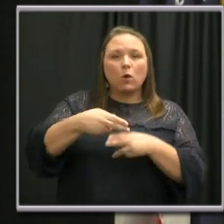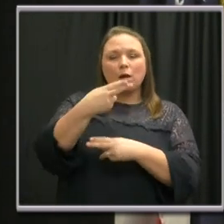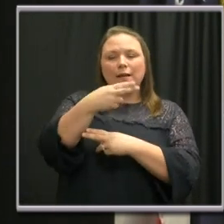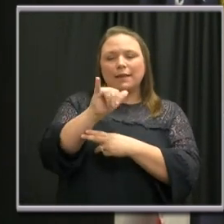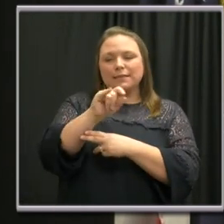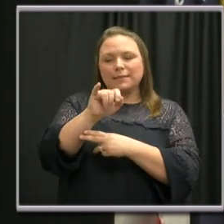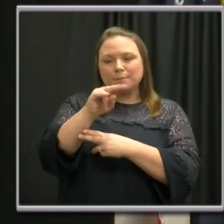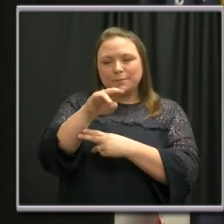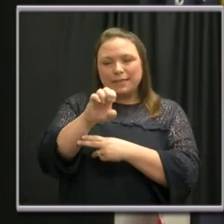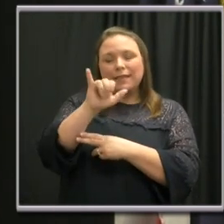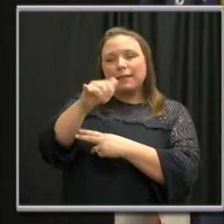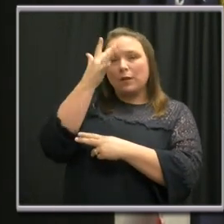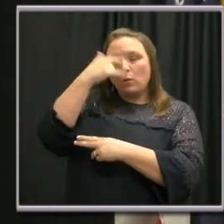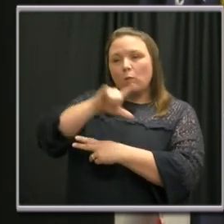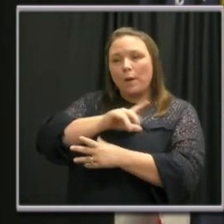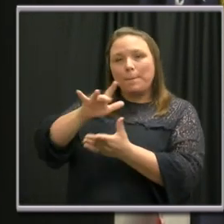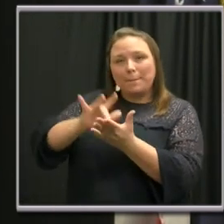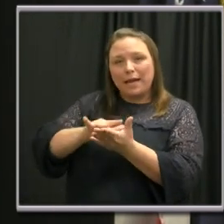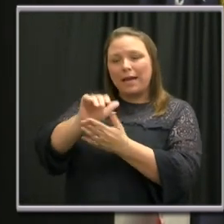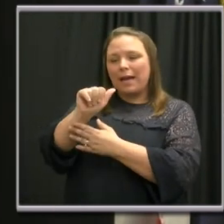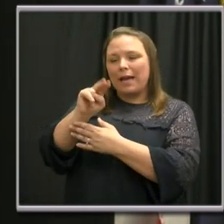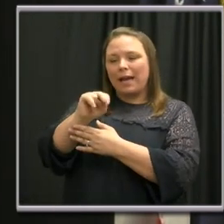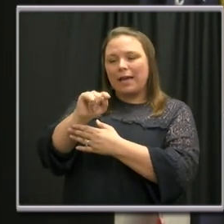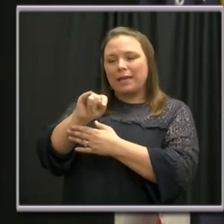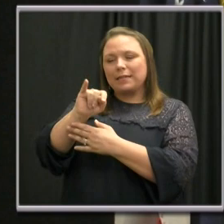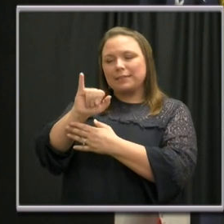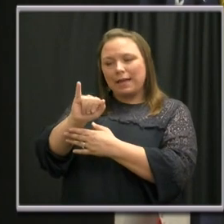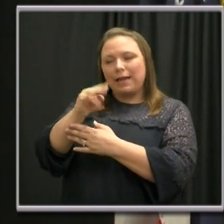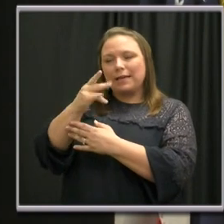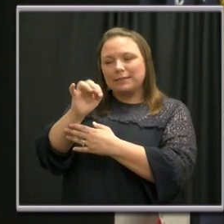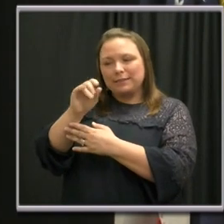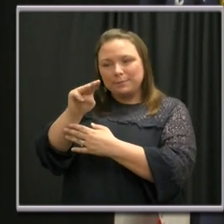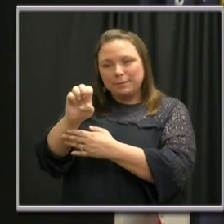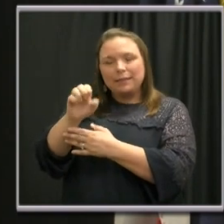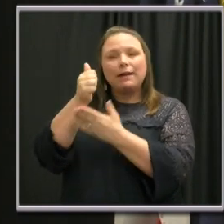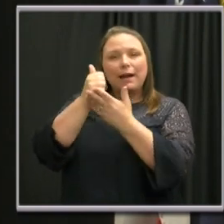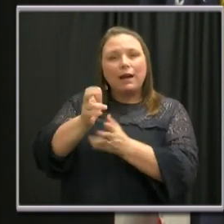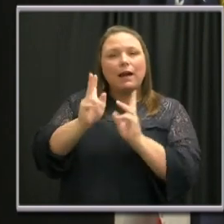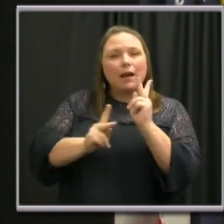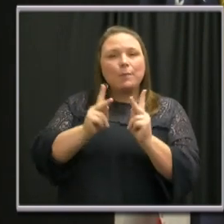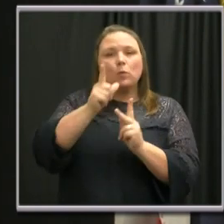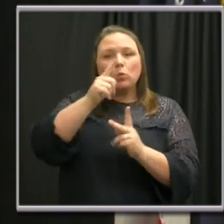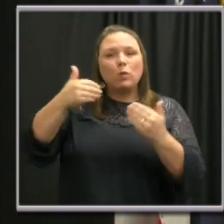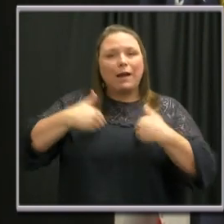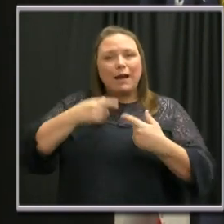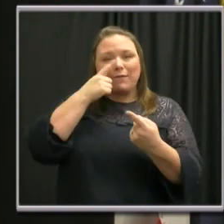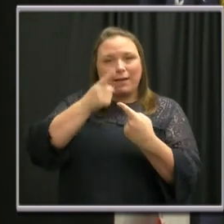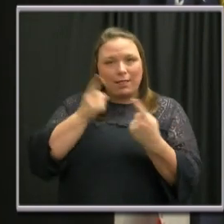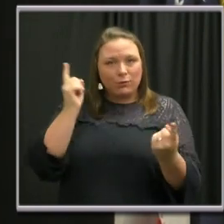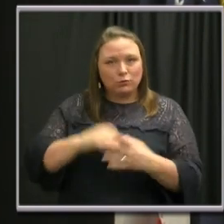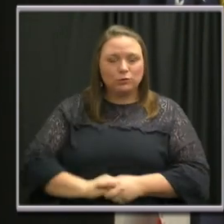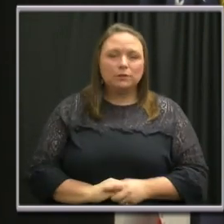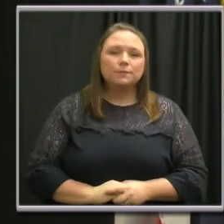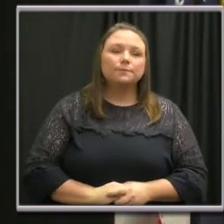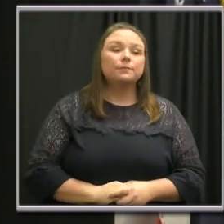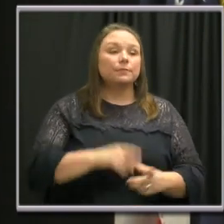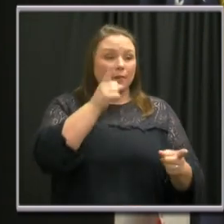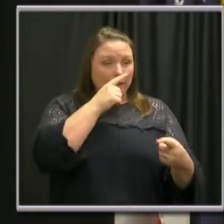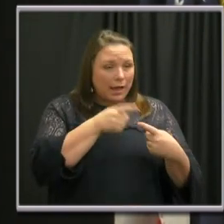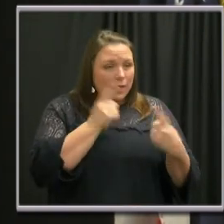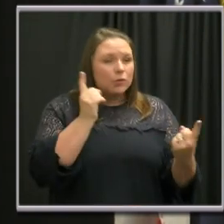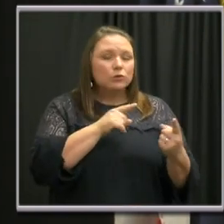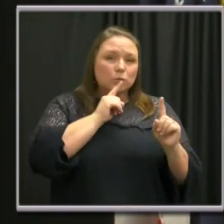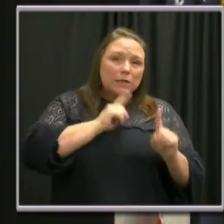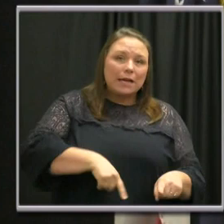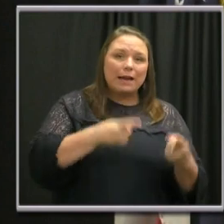that's why antihistamines are a common way to treat people who suffer from allergies. Allergies and reactions